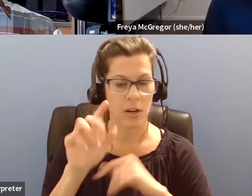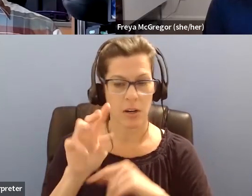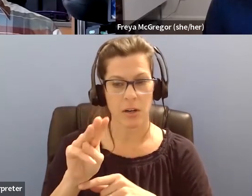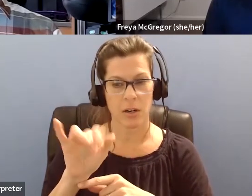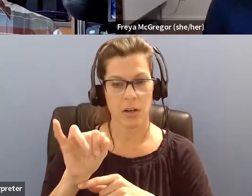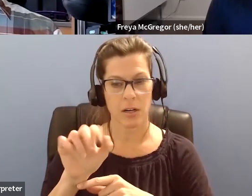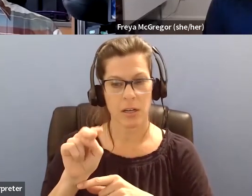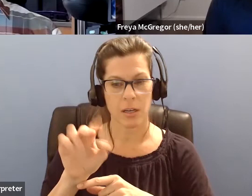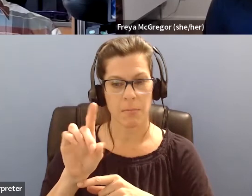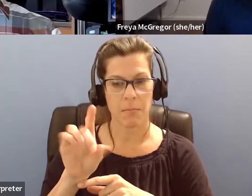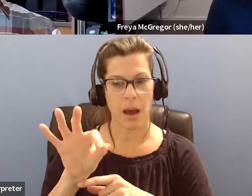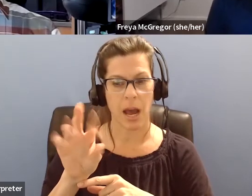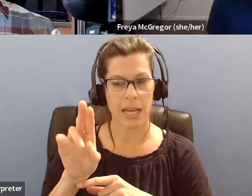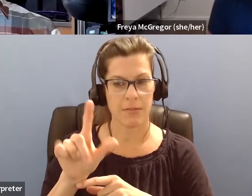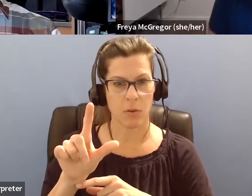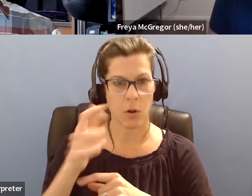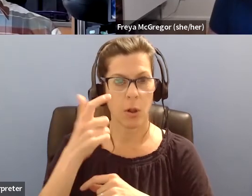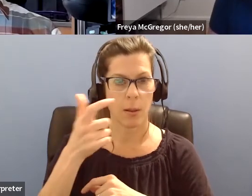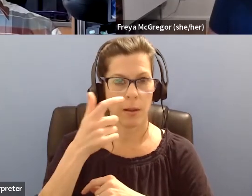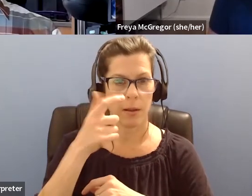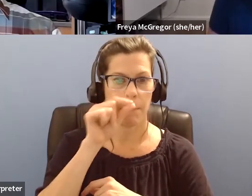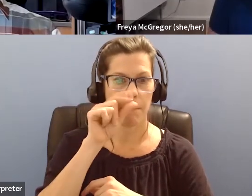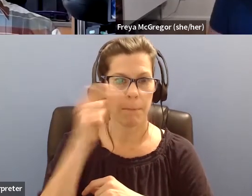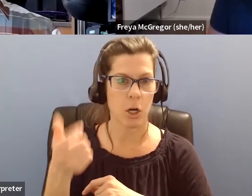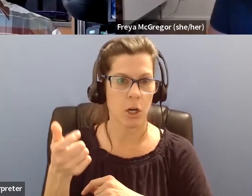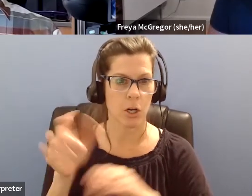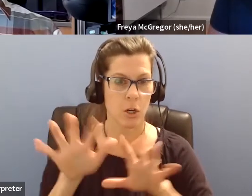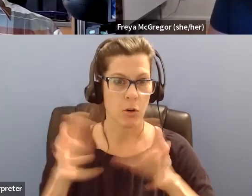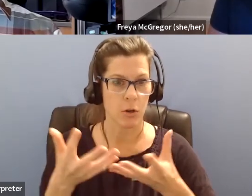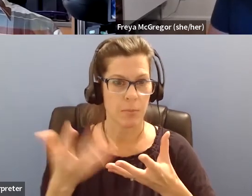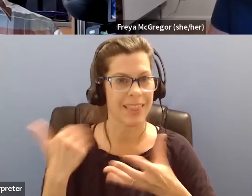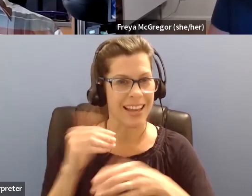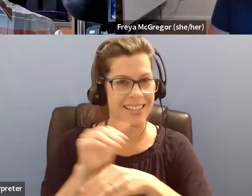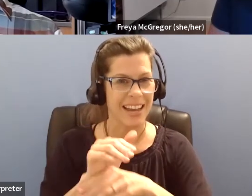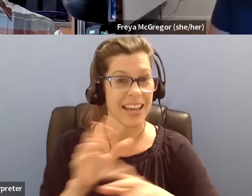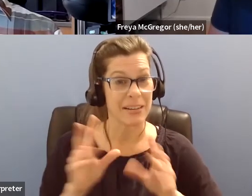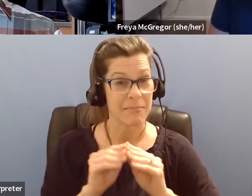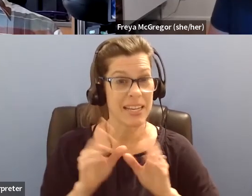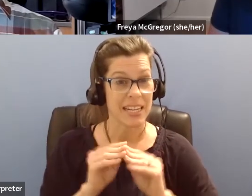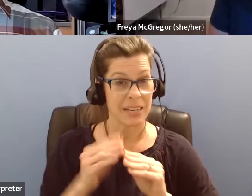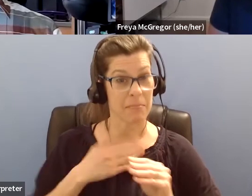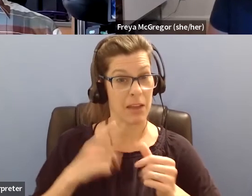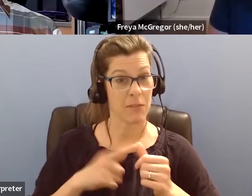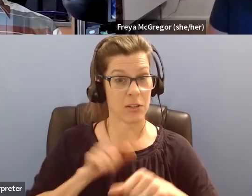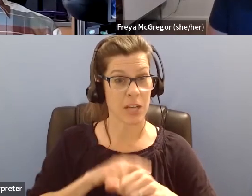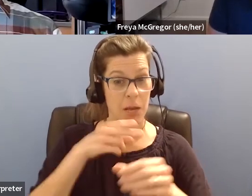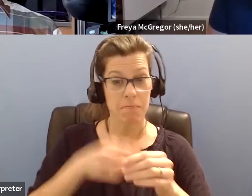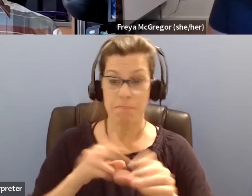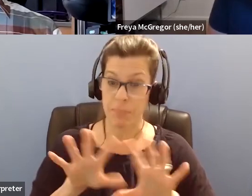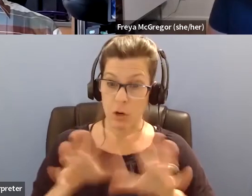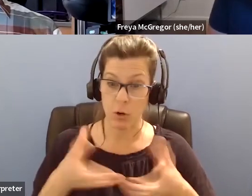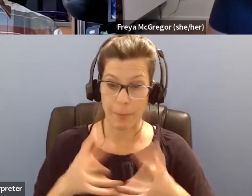Uh, so we just had a meeting last night. So it was my, my, my first group meeting with them, but